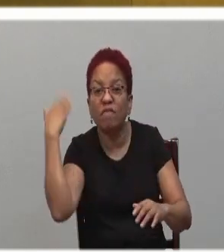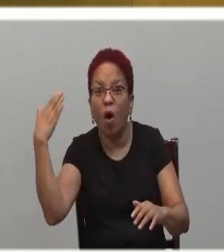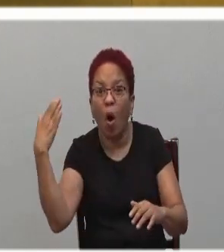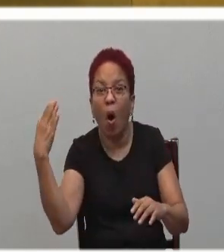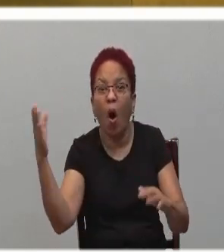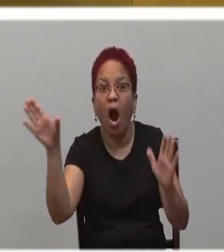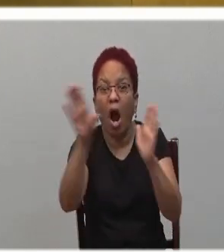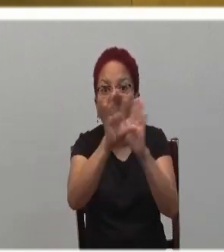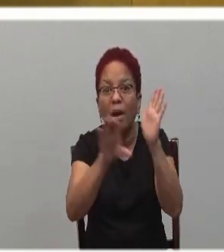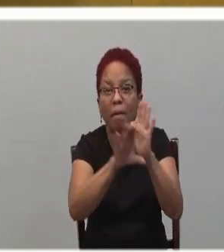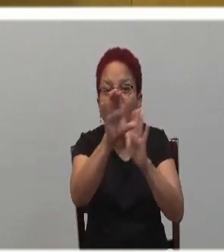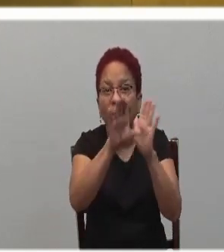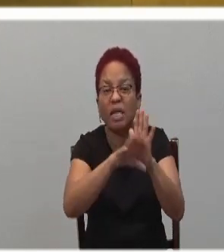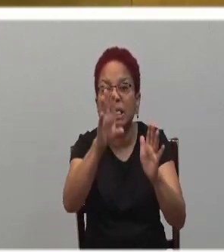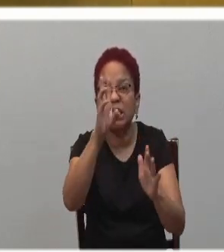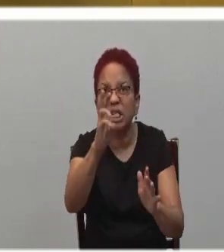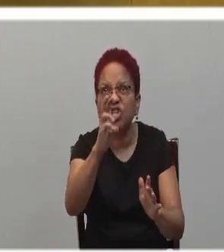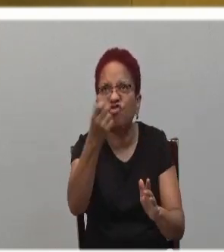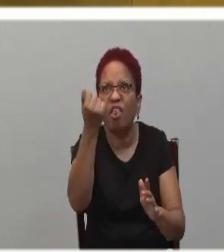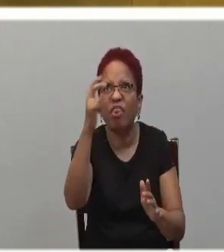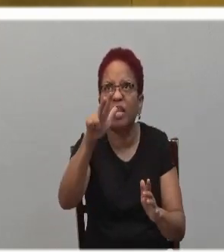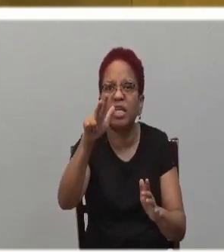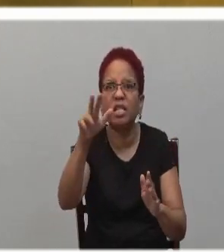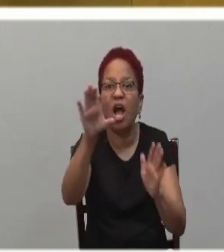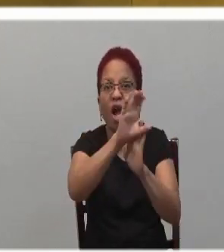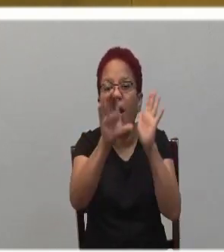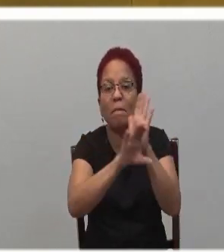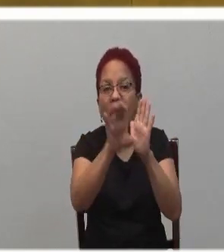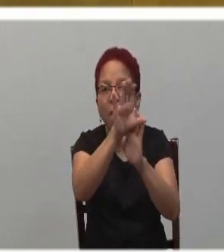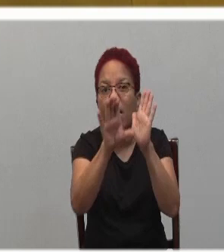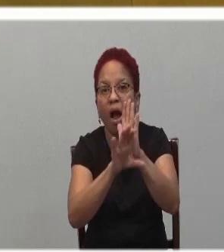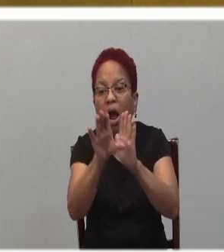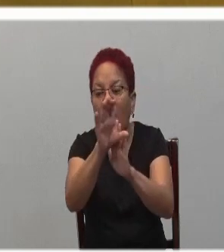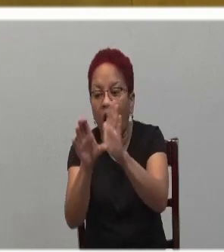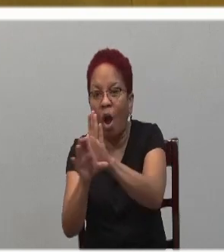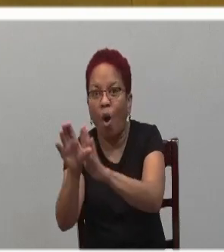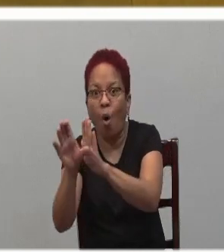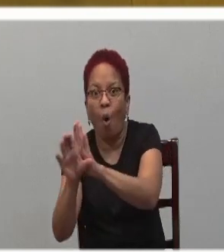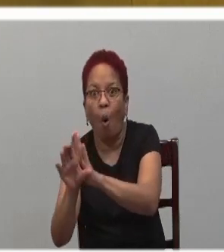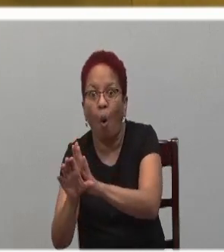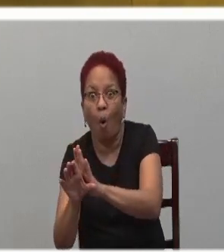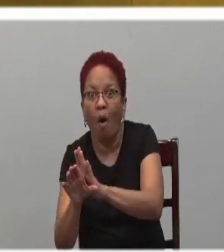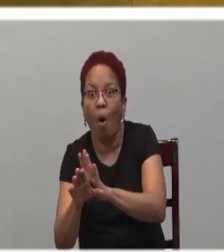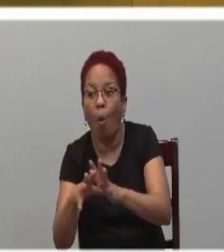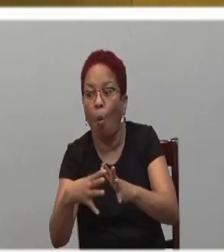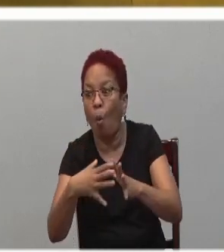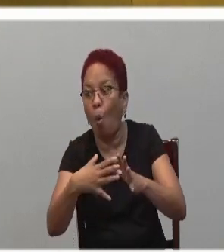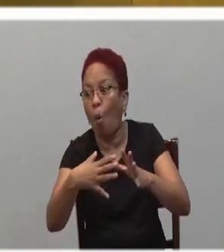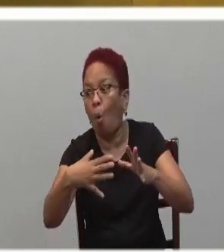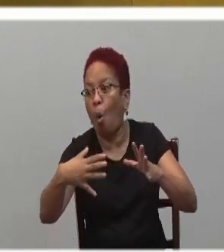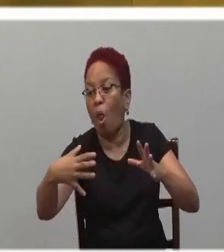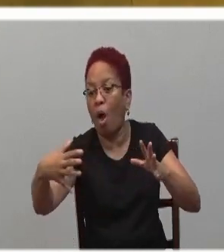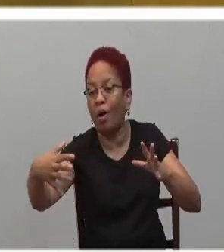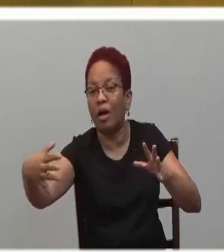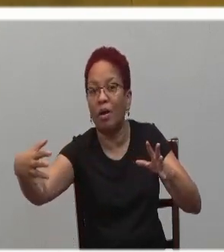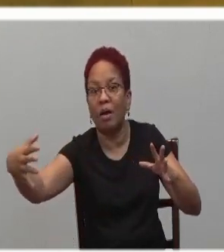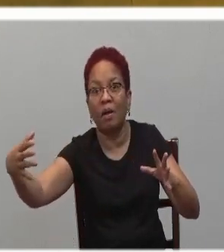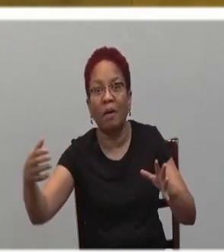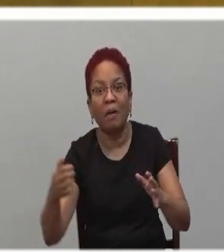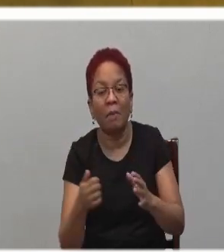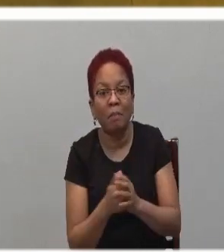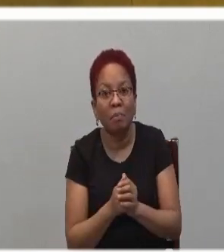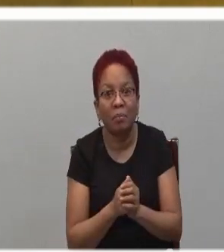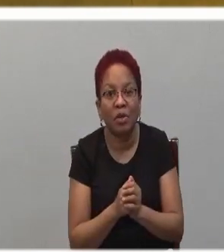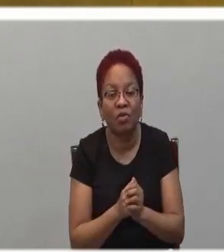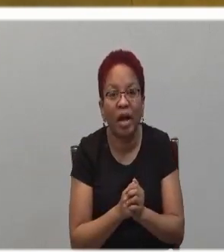613 commandments. Some of those commandments include, for example, how many miles you could walk on the